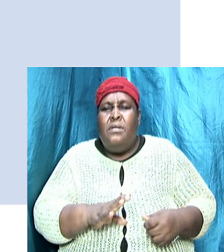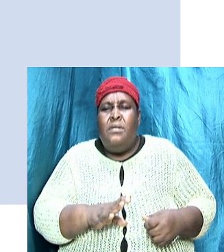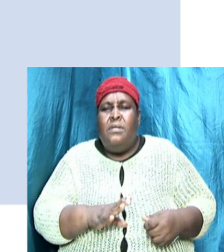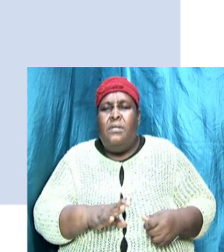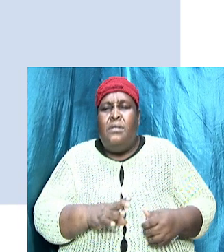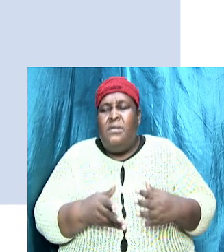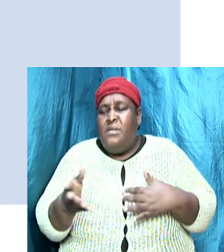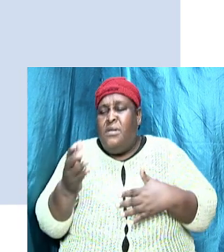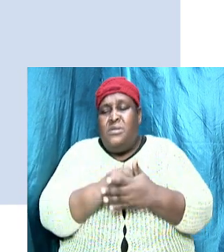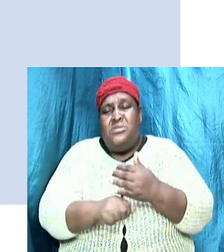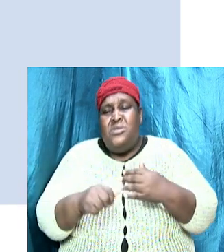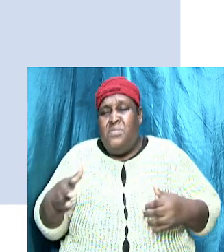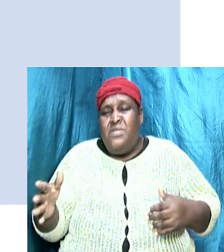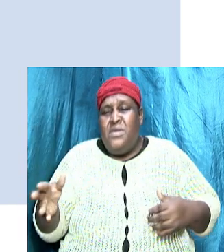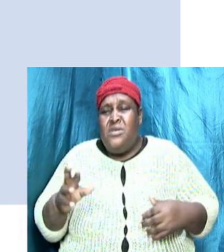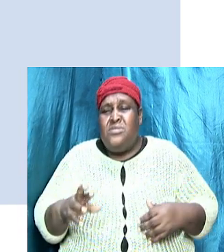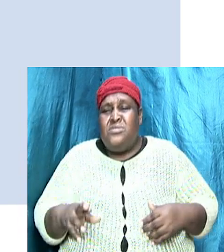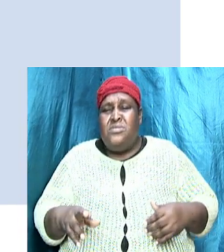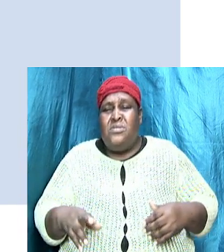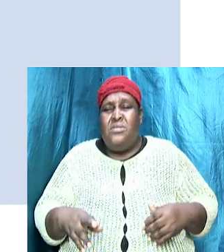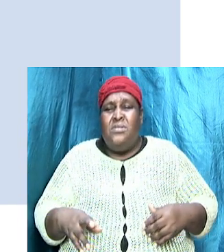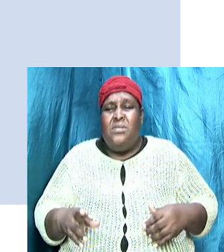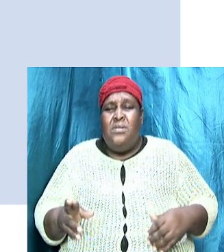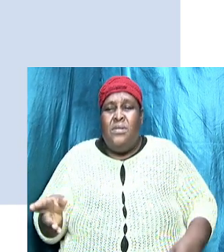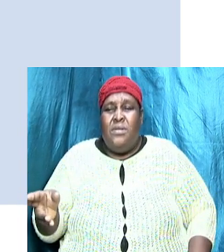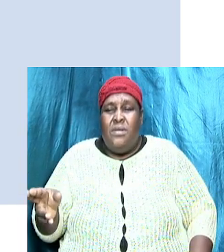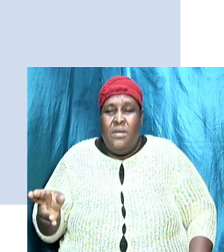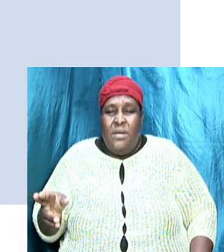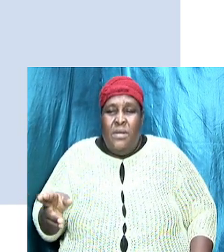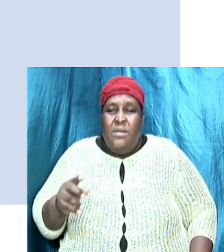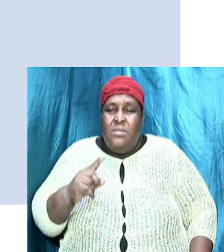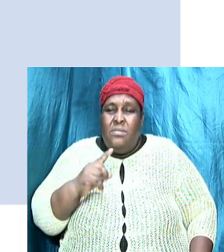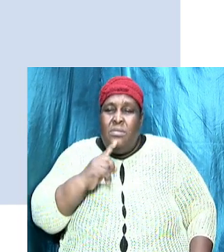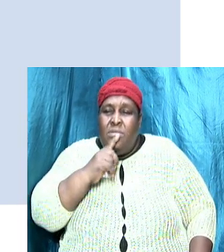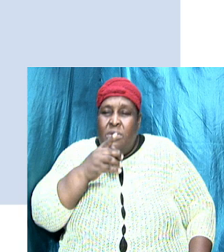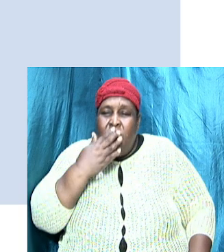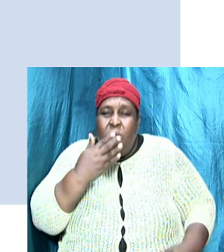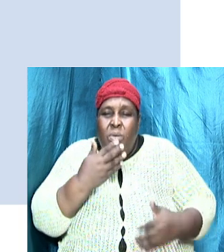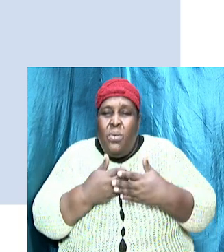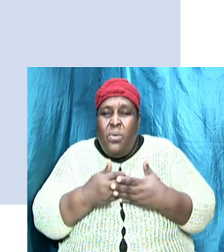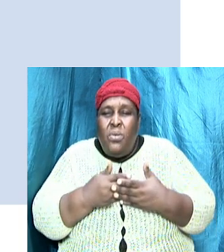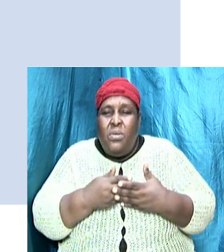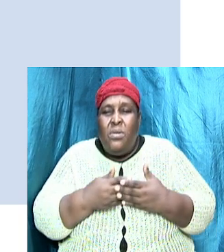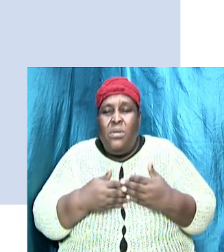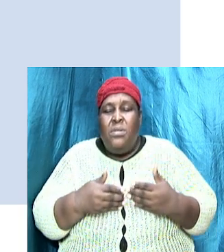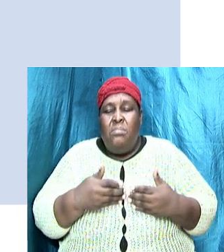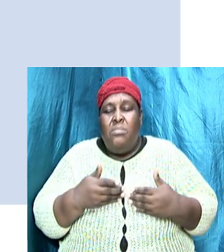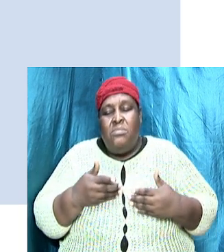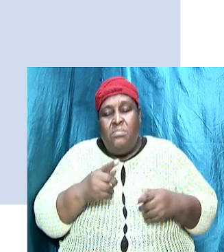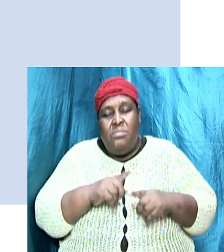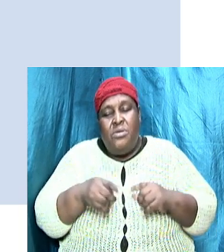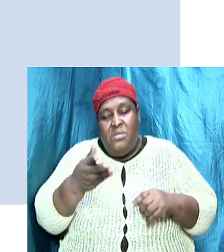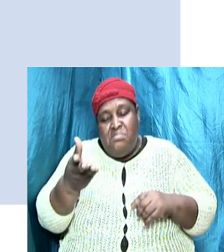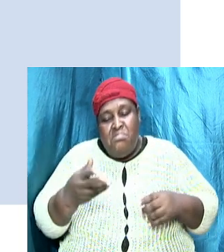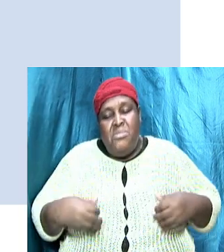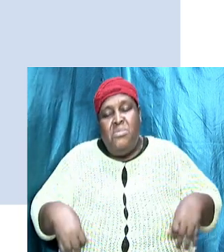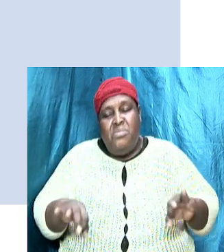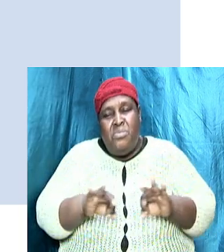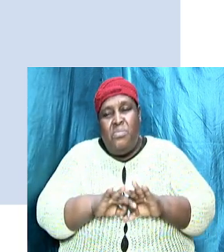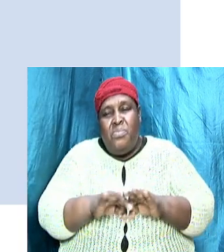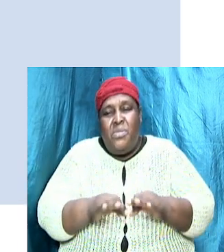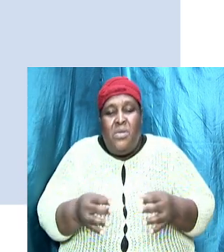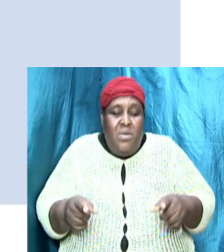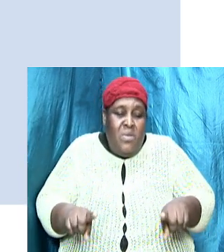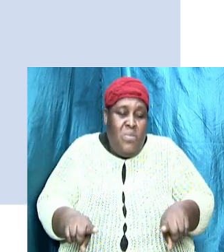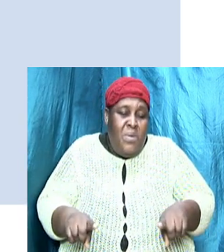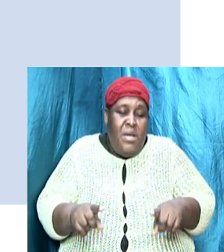things that are really on the periphery. But they are important. Because while the apostles'